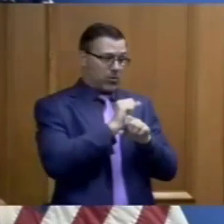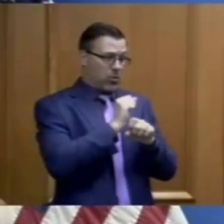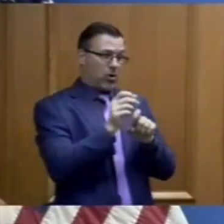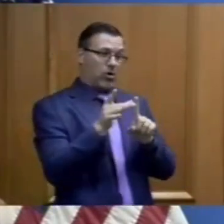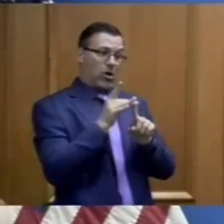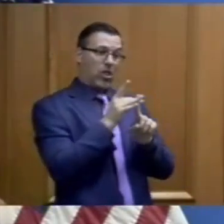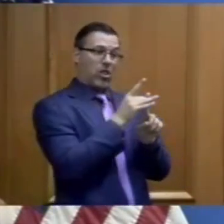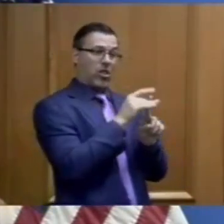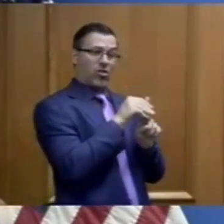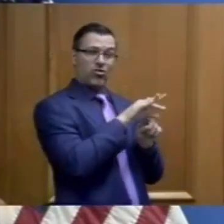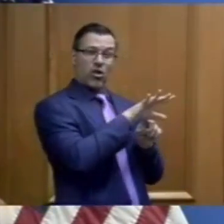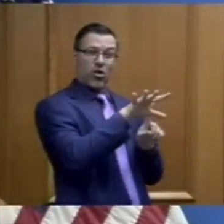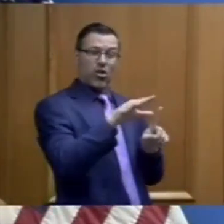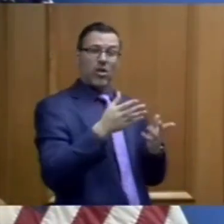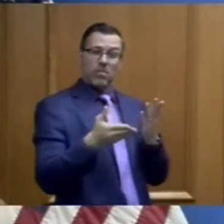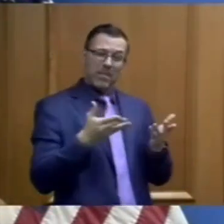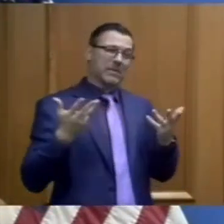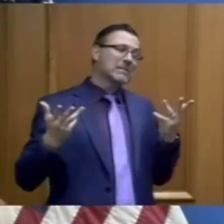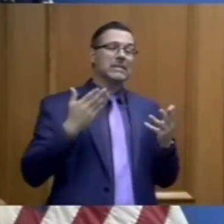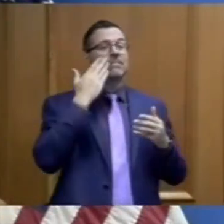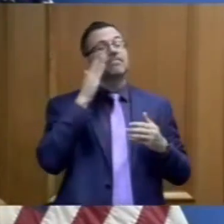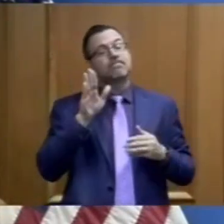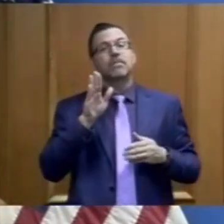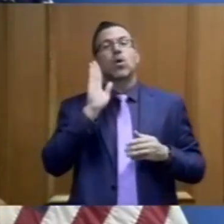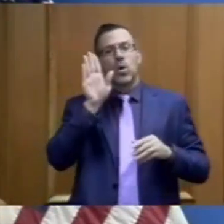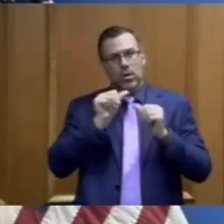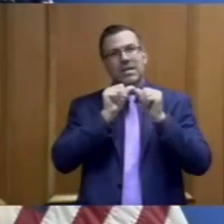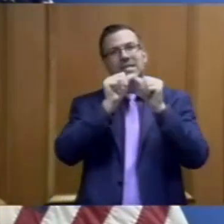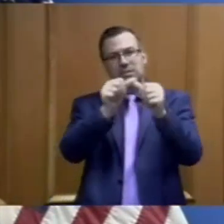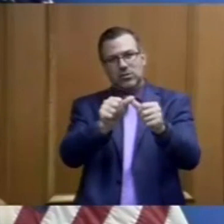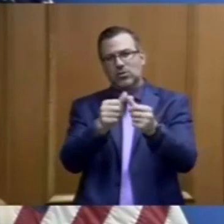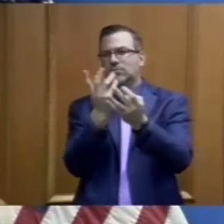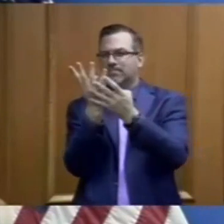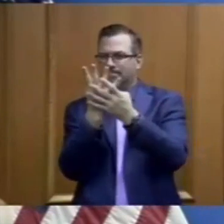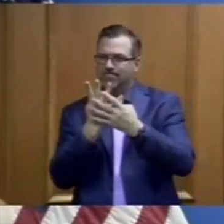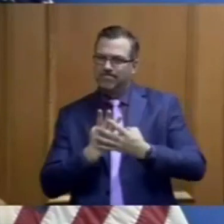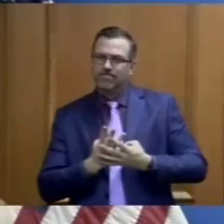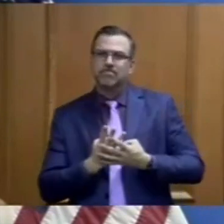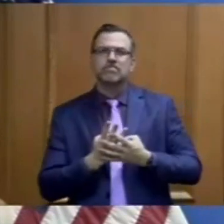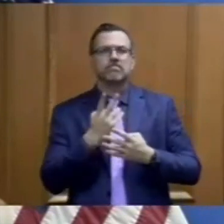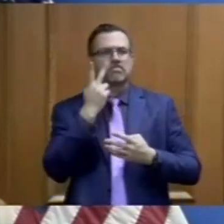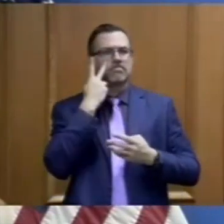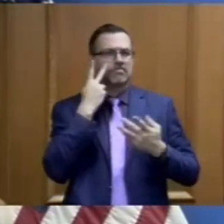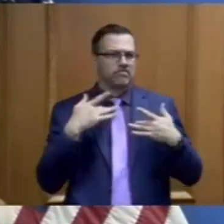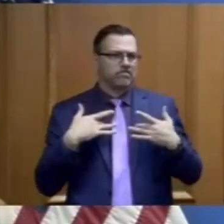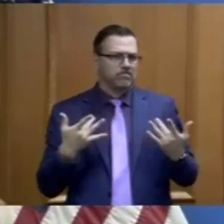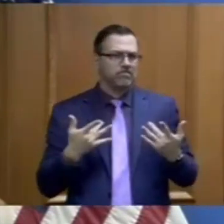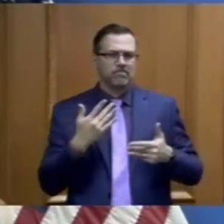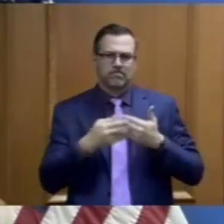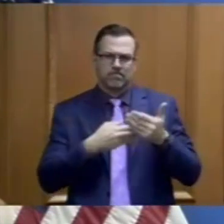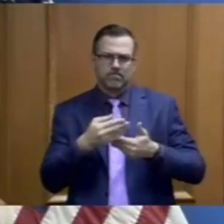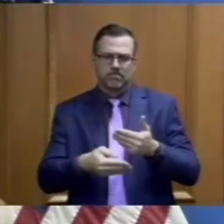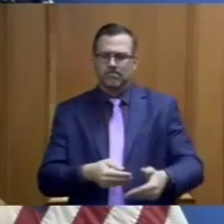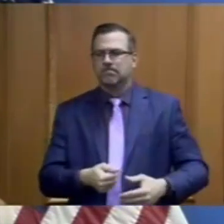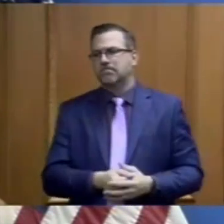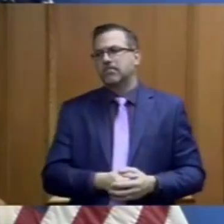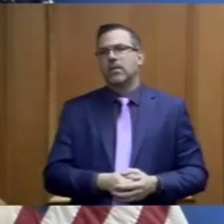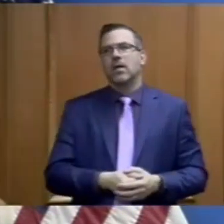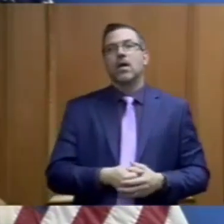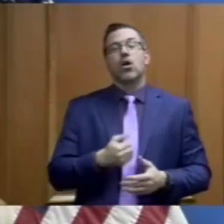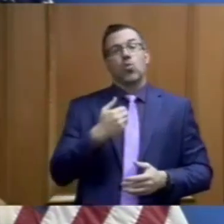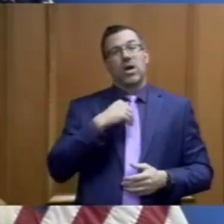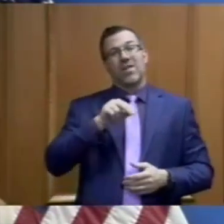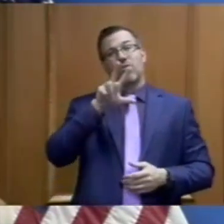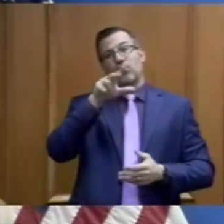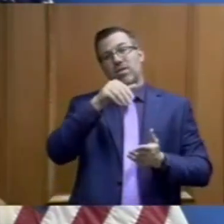will continue to evaluate the results that we see in the days ahead. I know we have on tap for 3,100